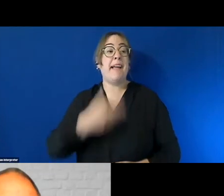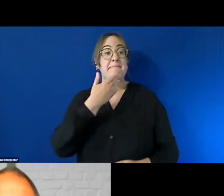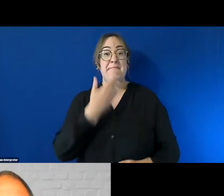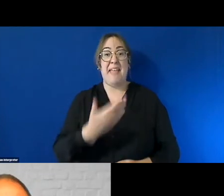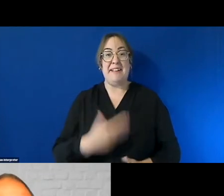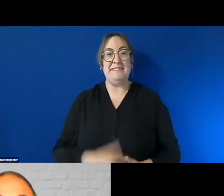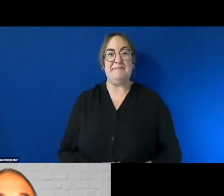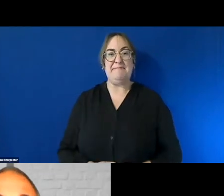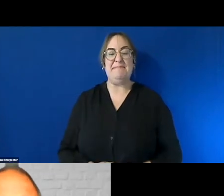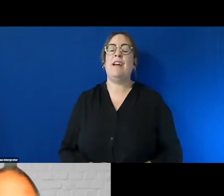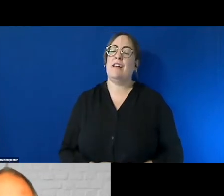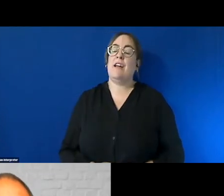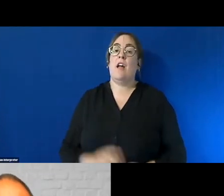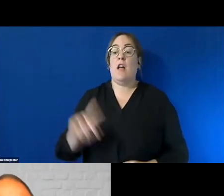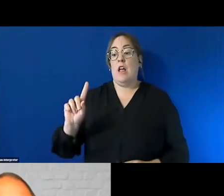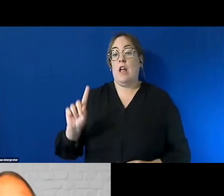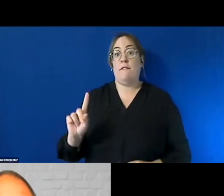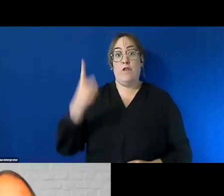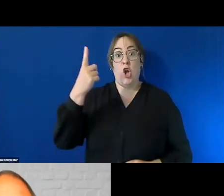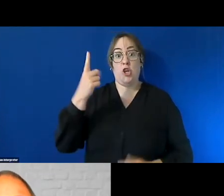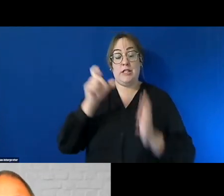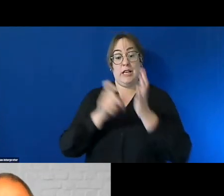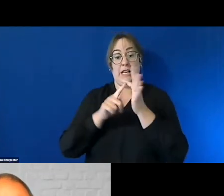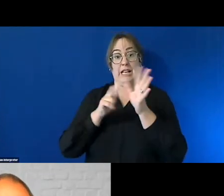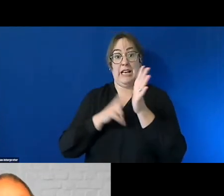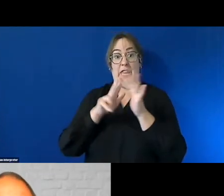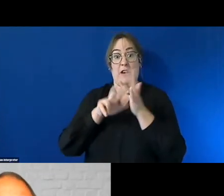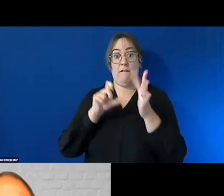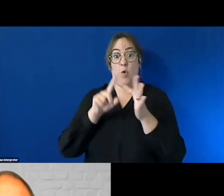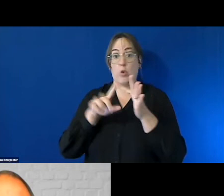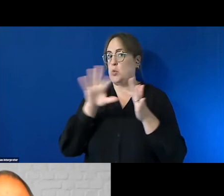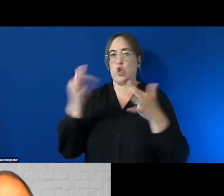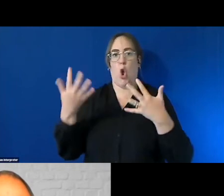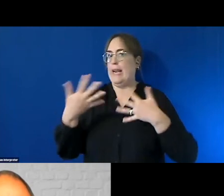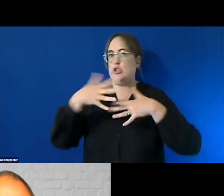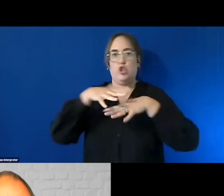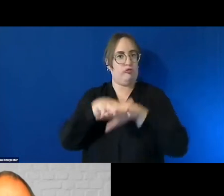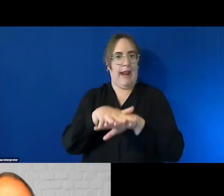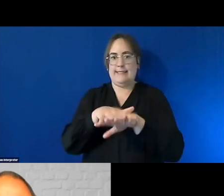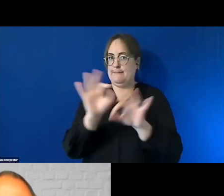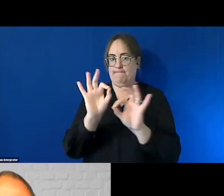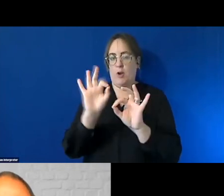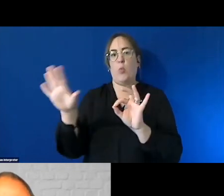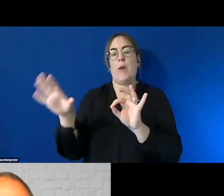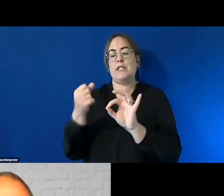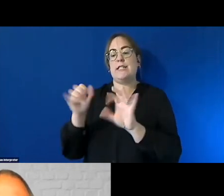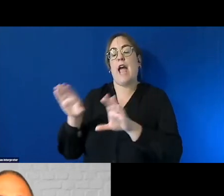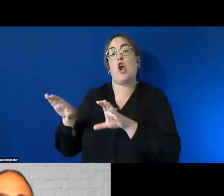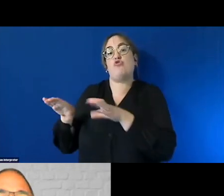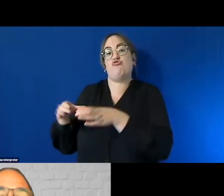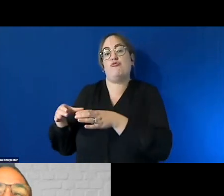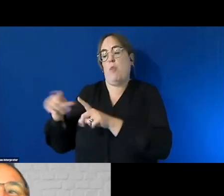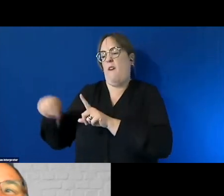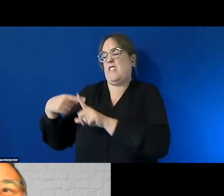clean force was not integrated we uh actually we just targeted supported employees we had a uh probably